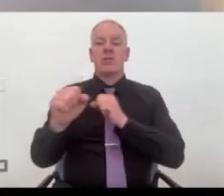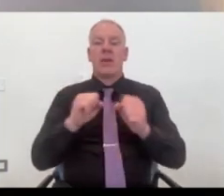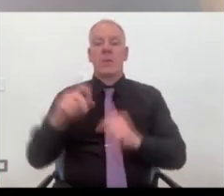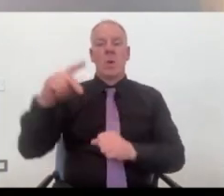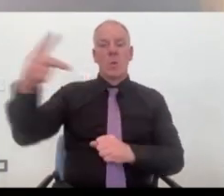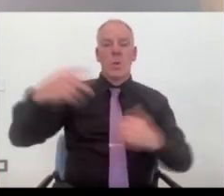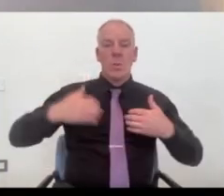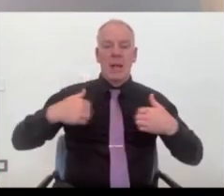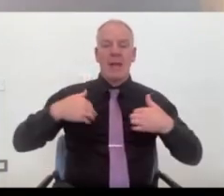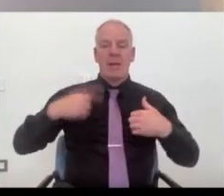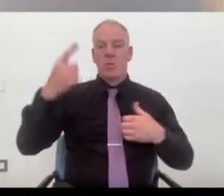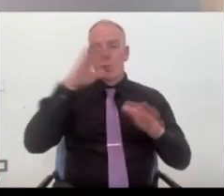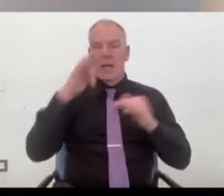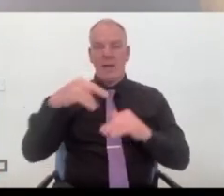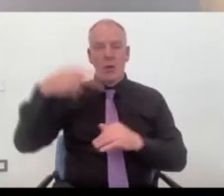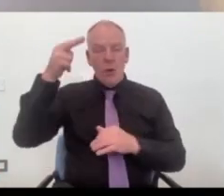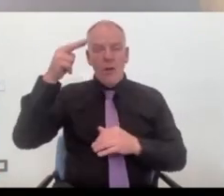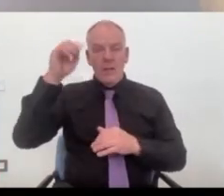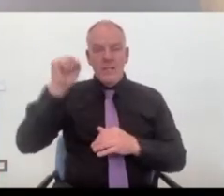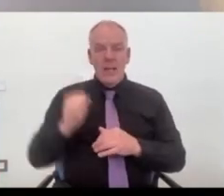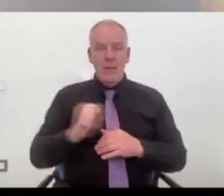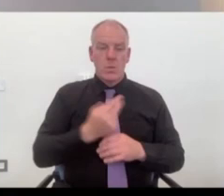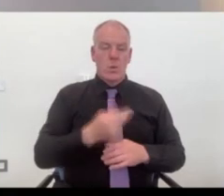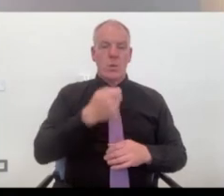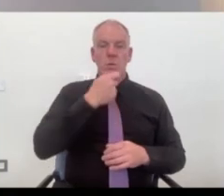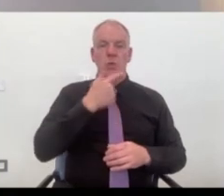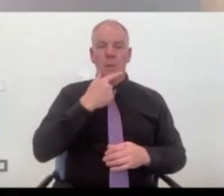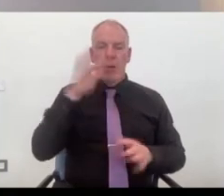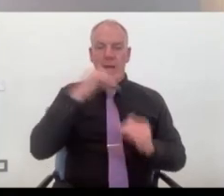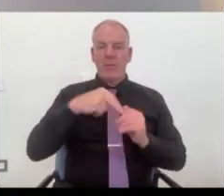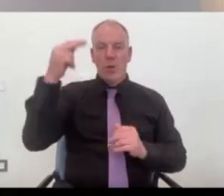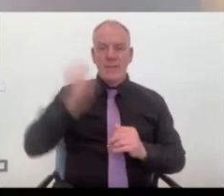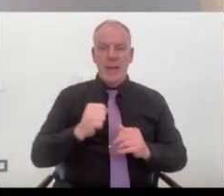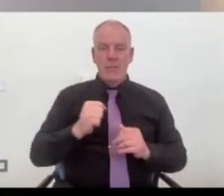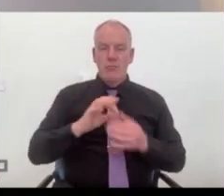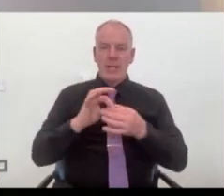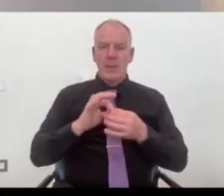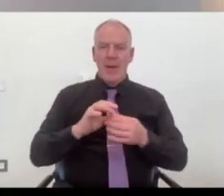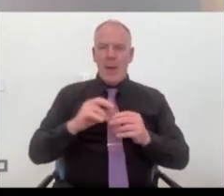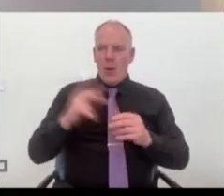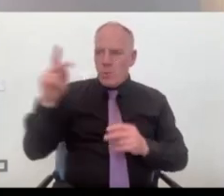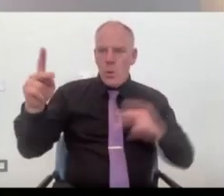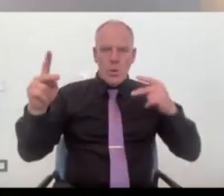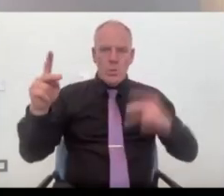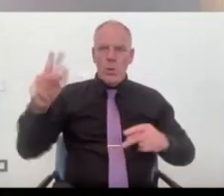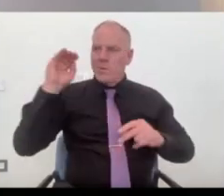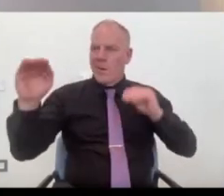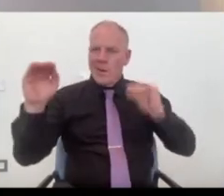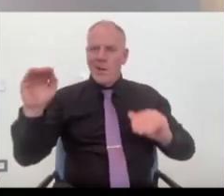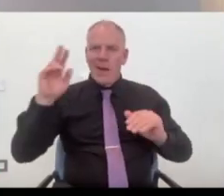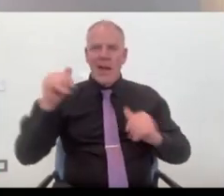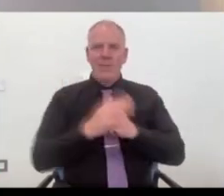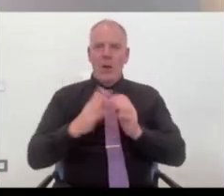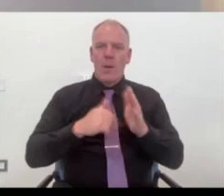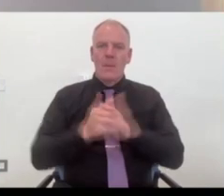Belfast, one to look after north and south, and two in Dublin, look after north and south, that they were the go to person for business people.